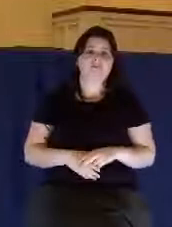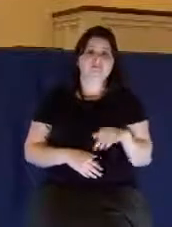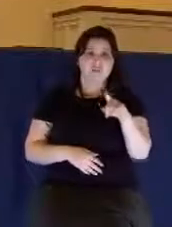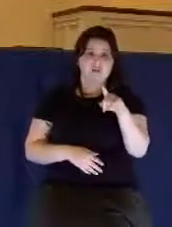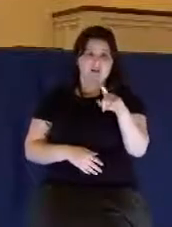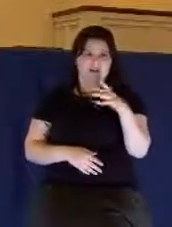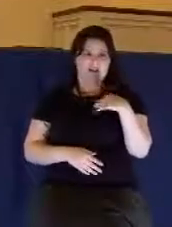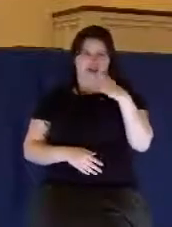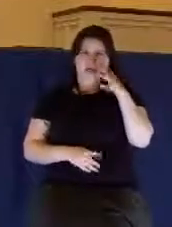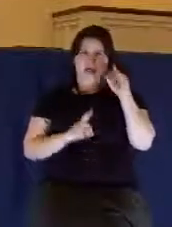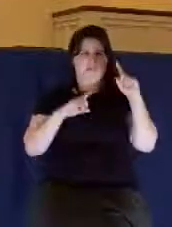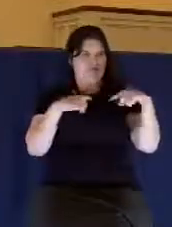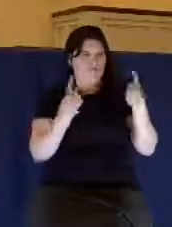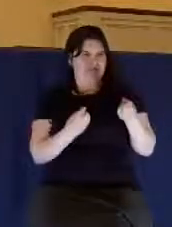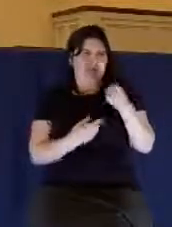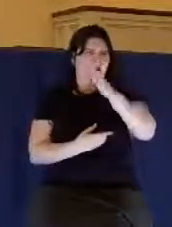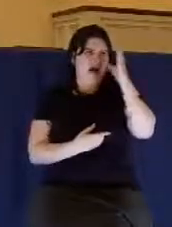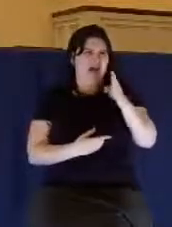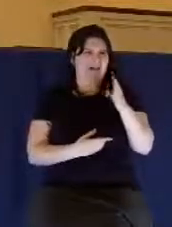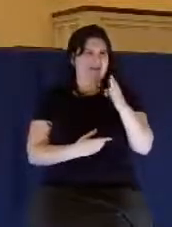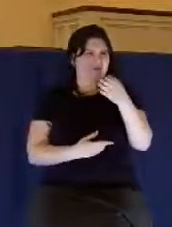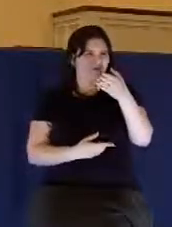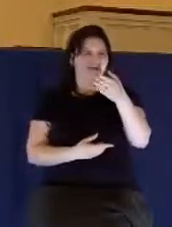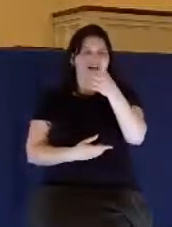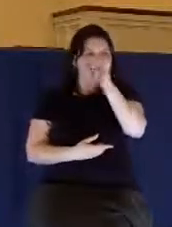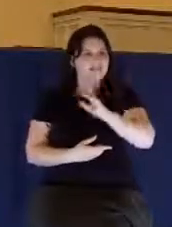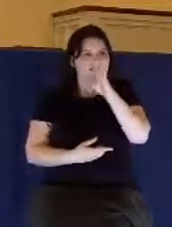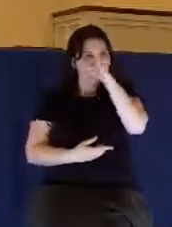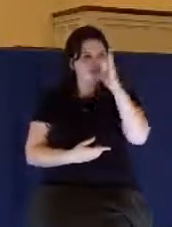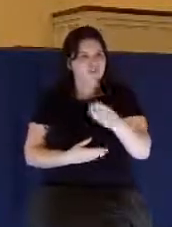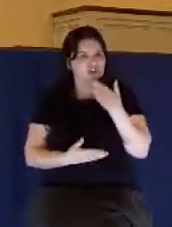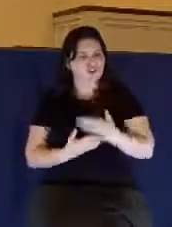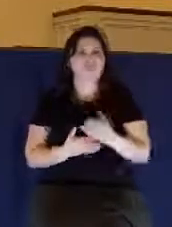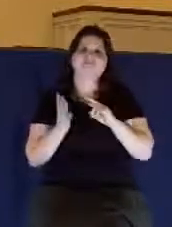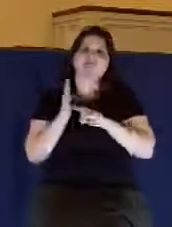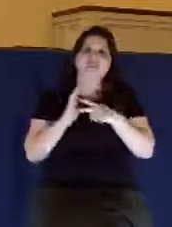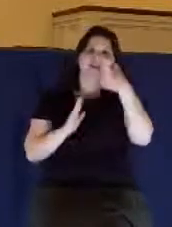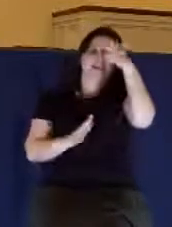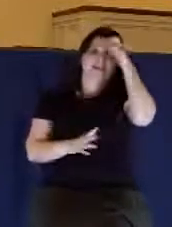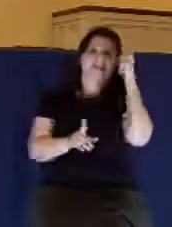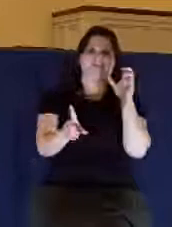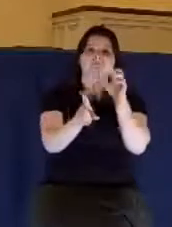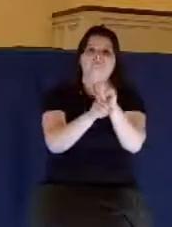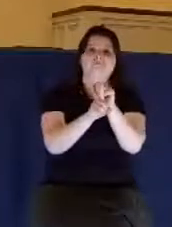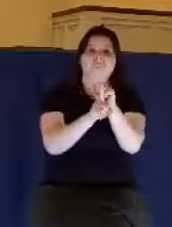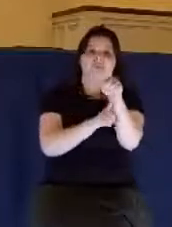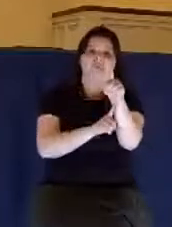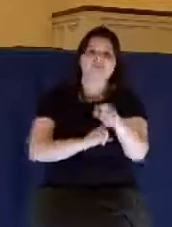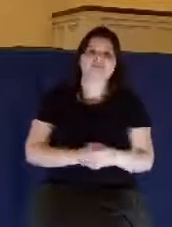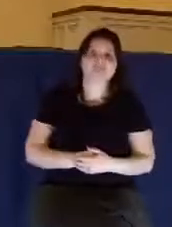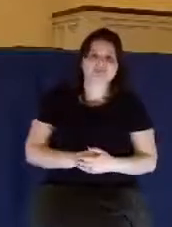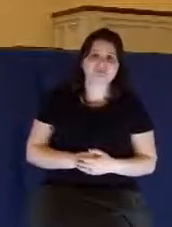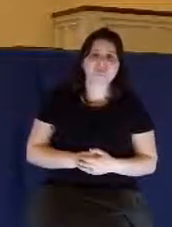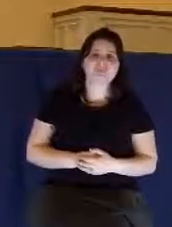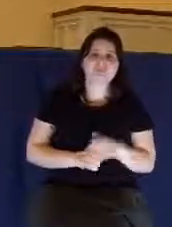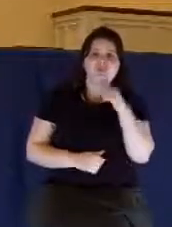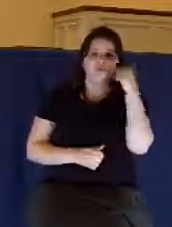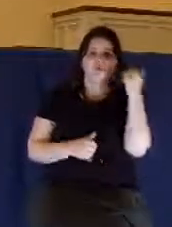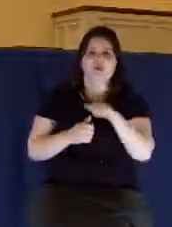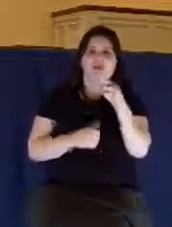has, then Satan has you. Remember when David sinned against Bathsheba, and God sent Nathan the prophet